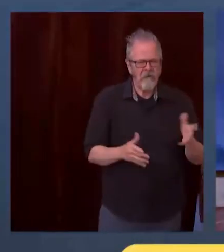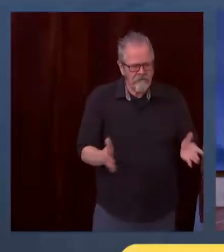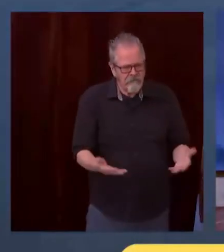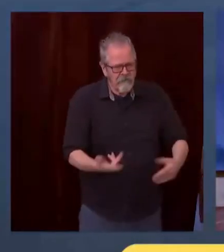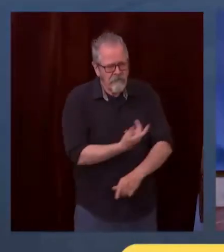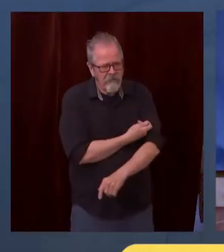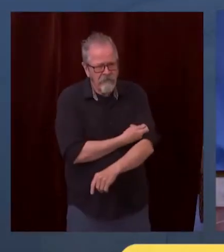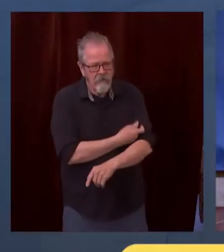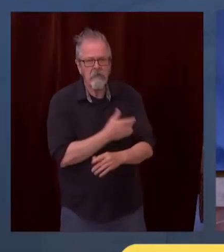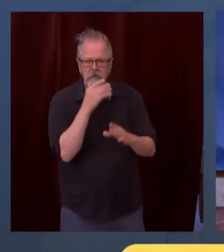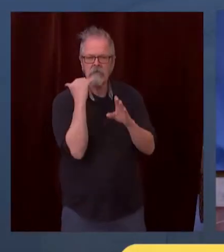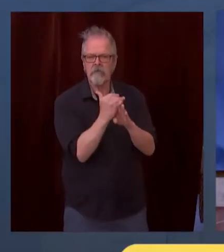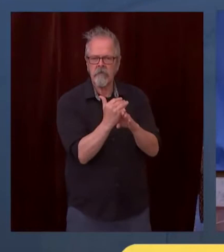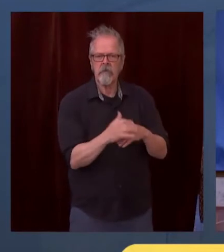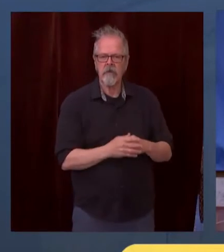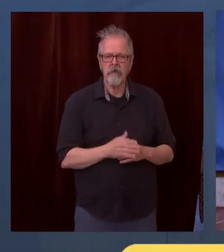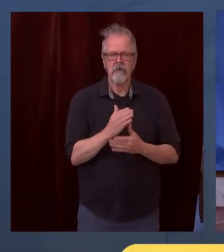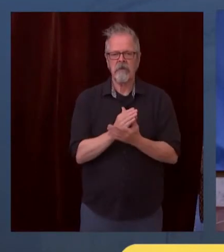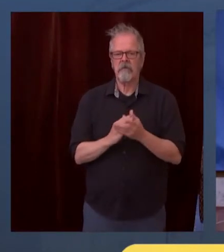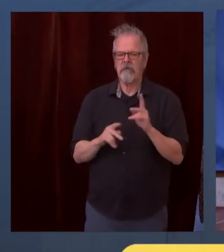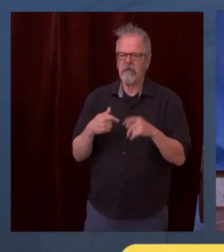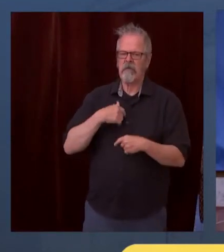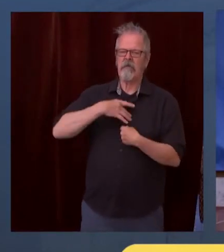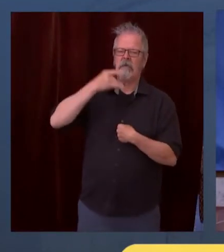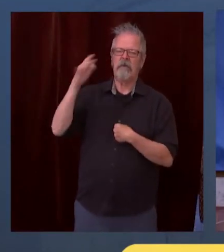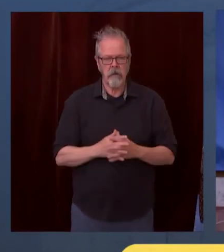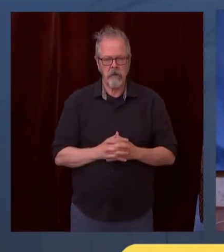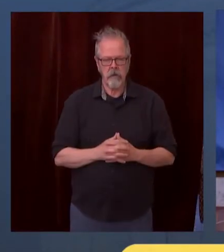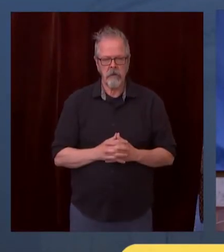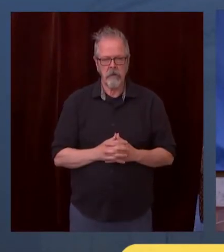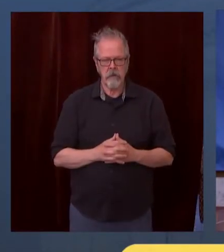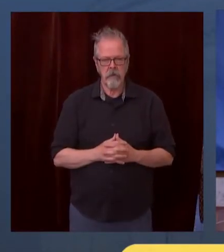get rid of them. That's to get a vaccine. And we have that available to us.